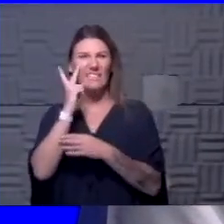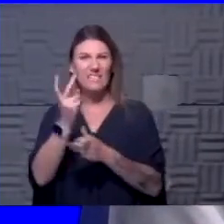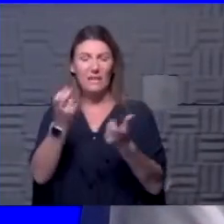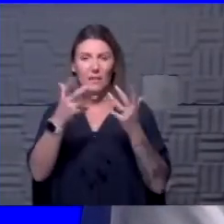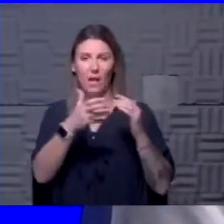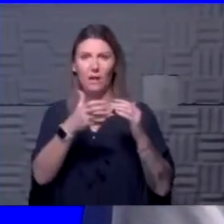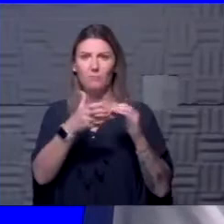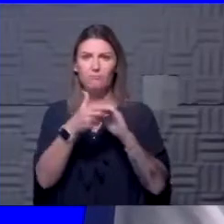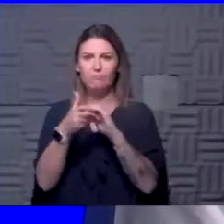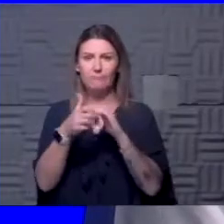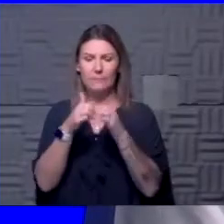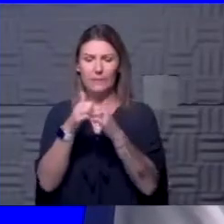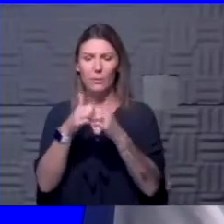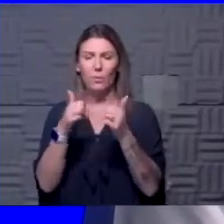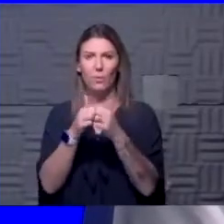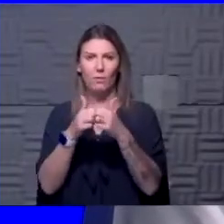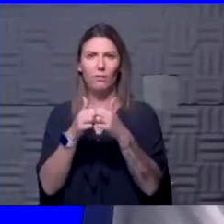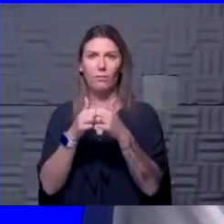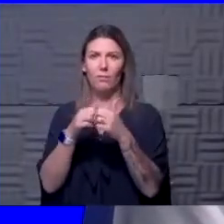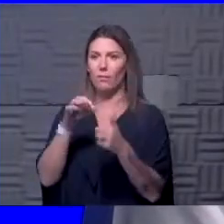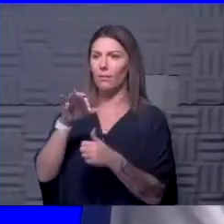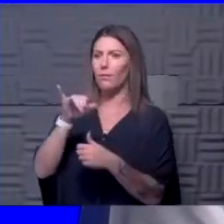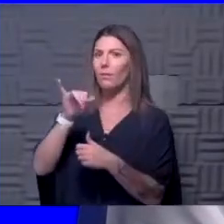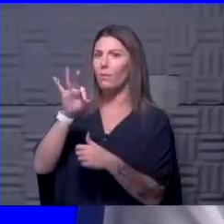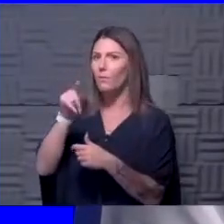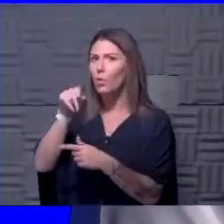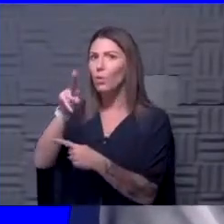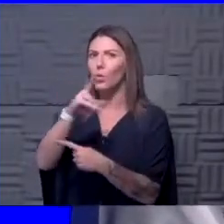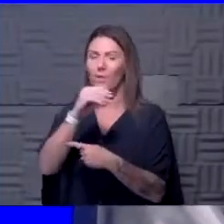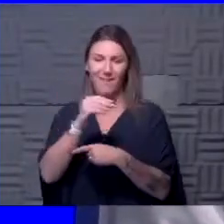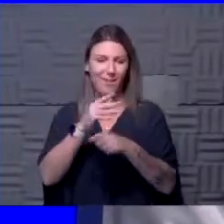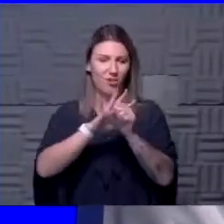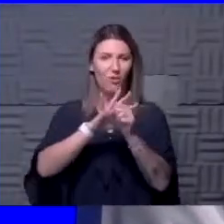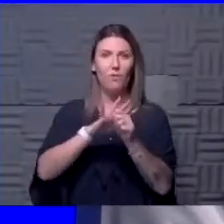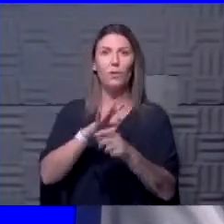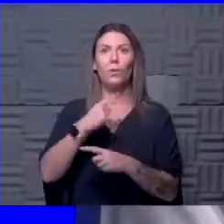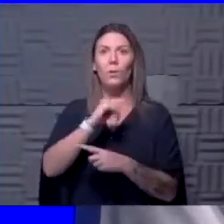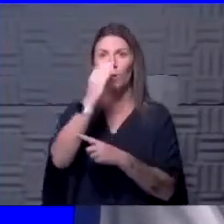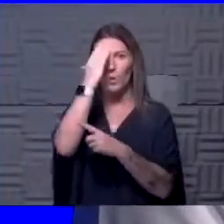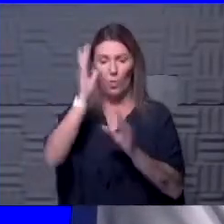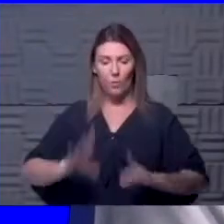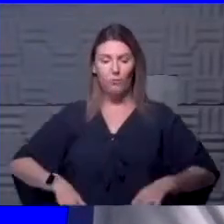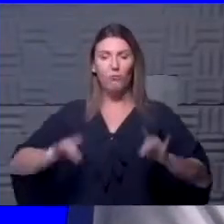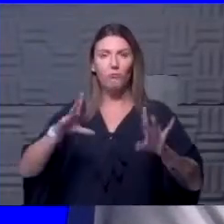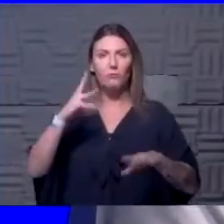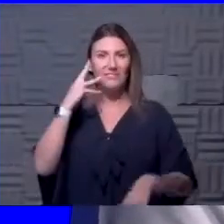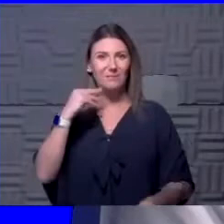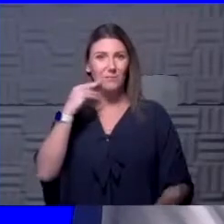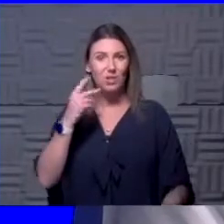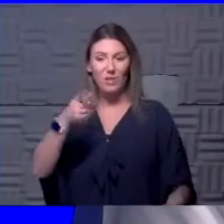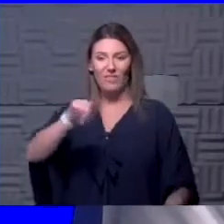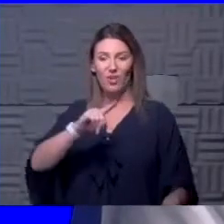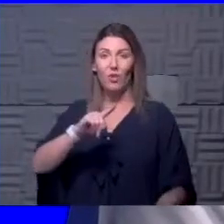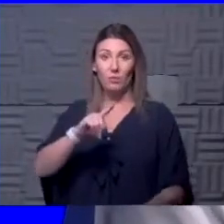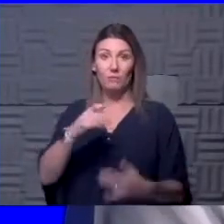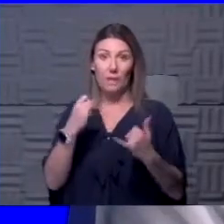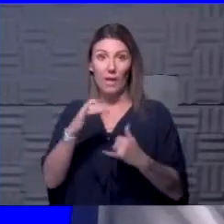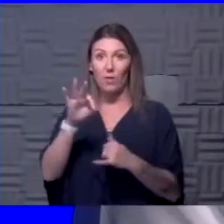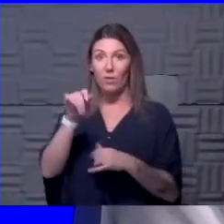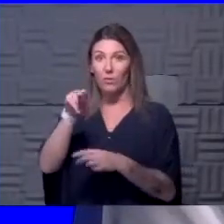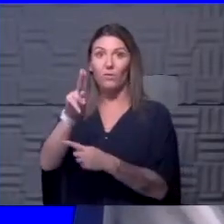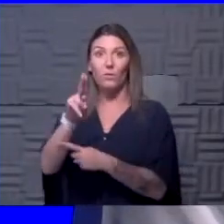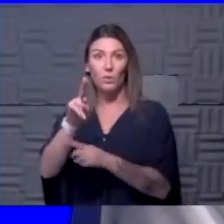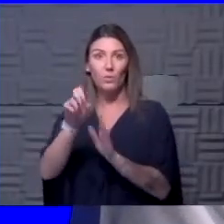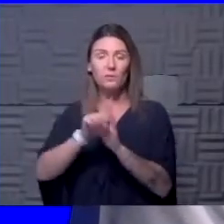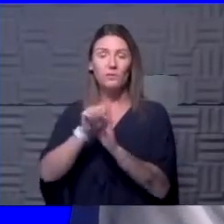influenza and COVID. We know that the Australian experience right now because they are in their flu season is